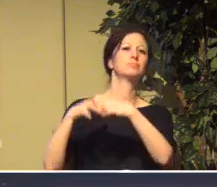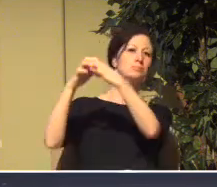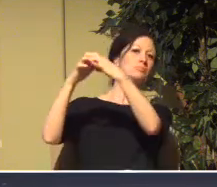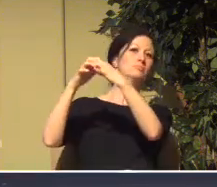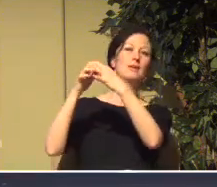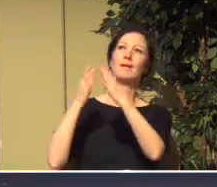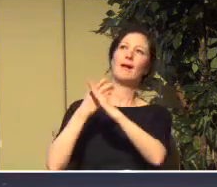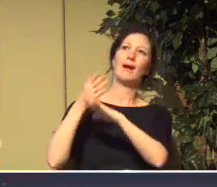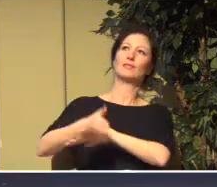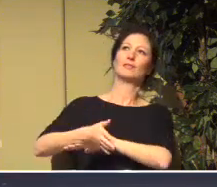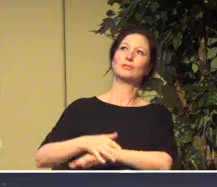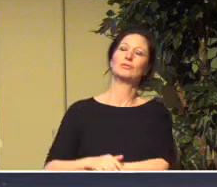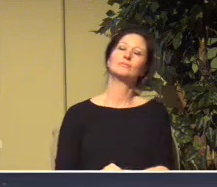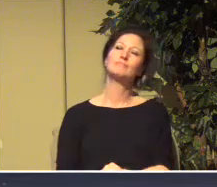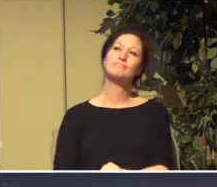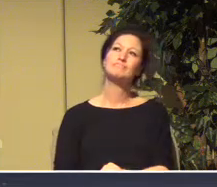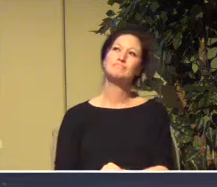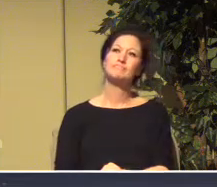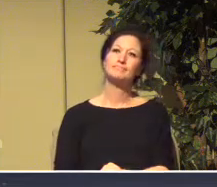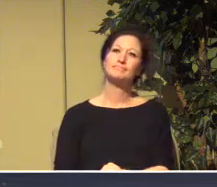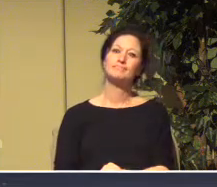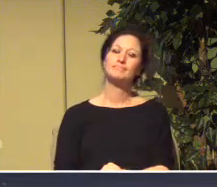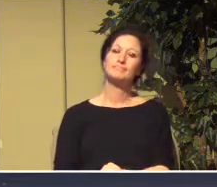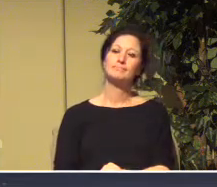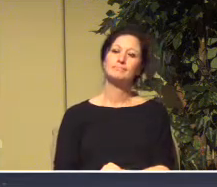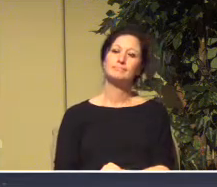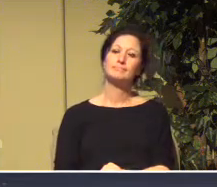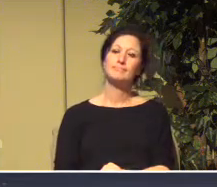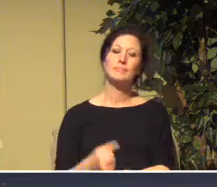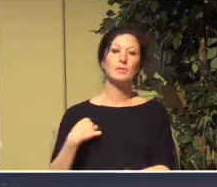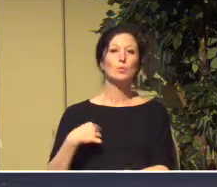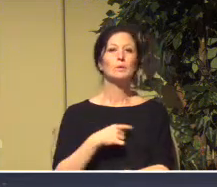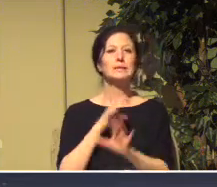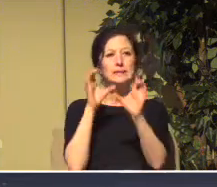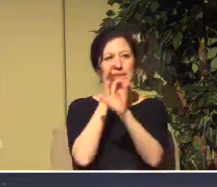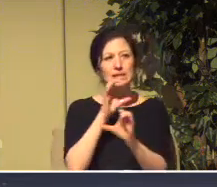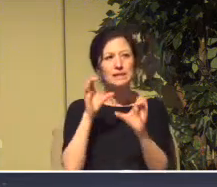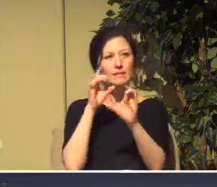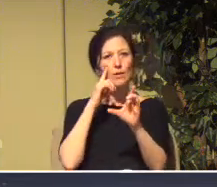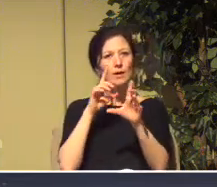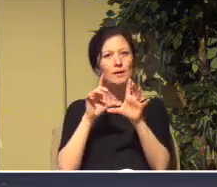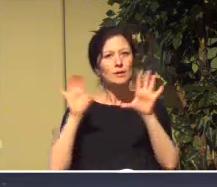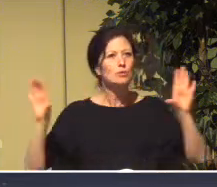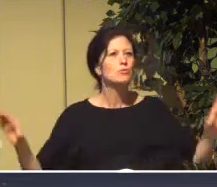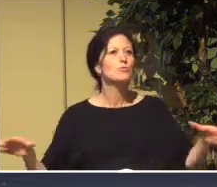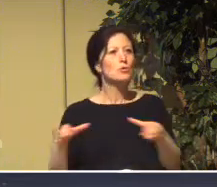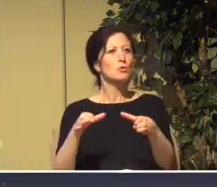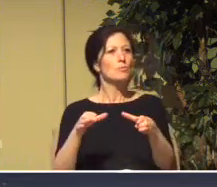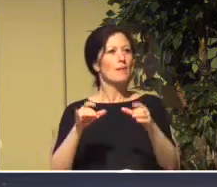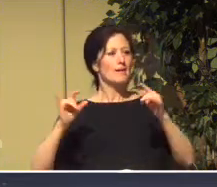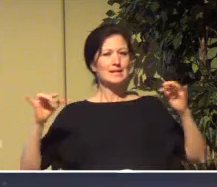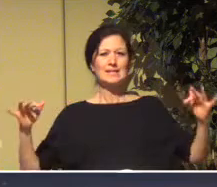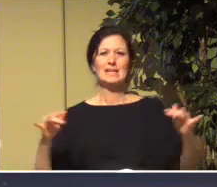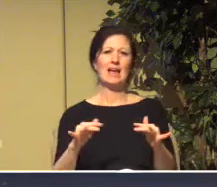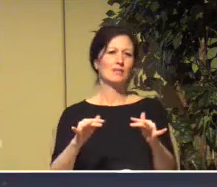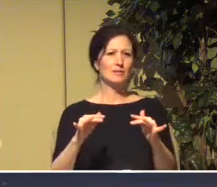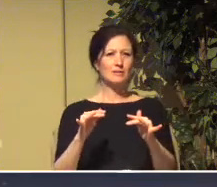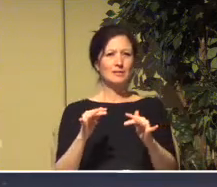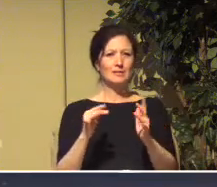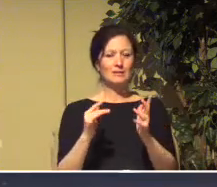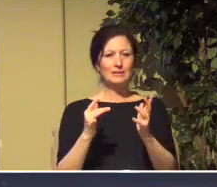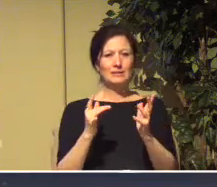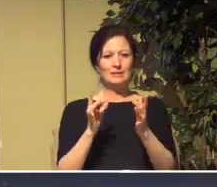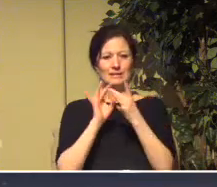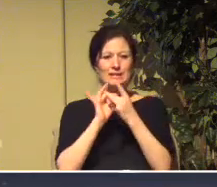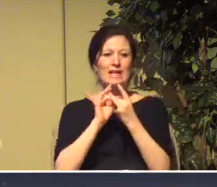here now? And so we're seeking to gather, together, and we're seeking to connect, and we're